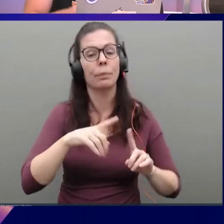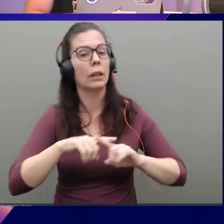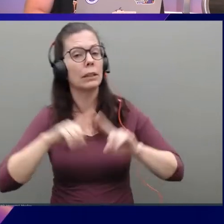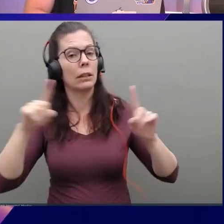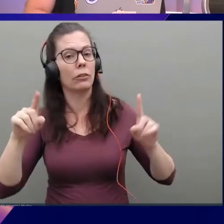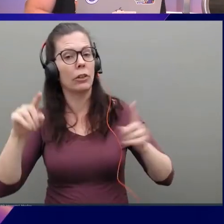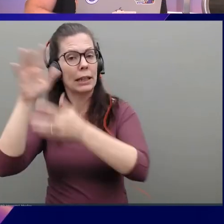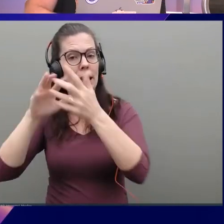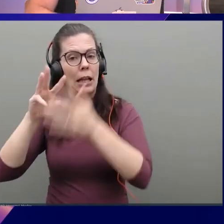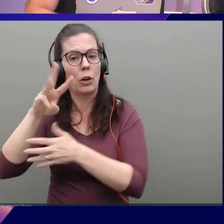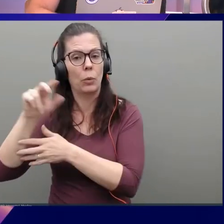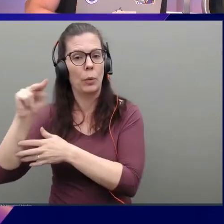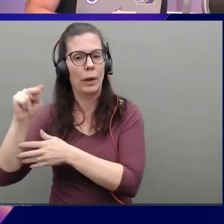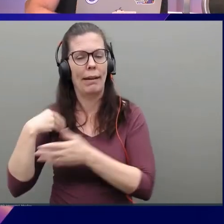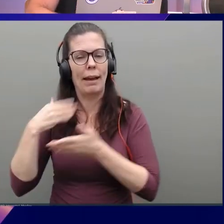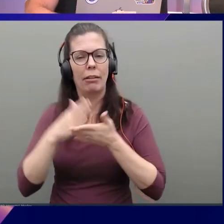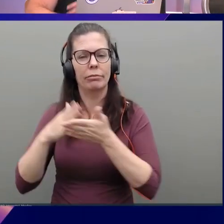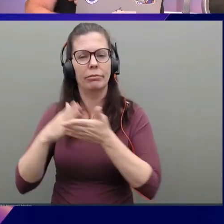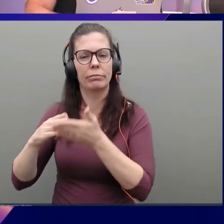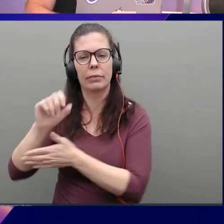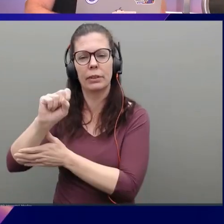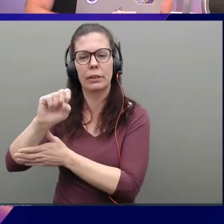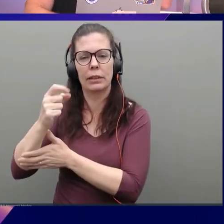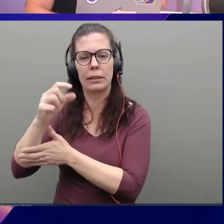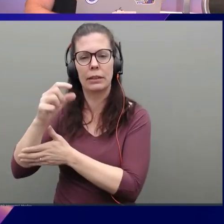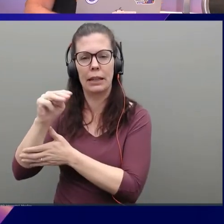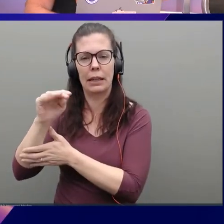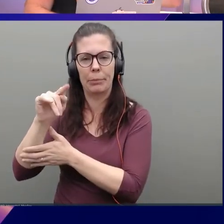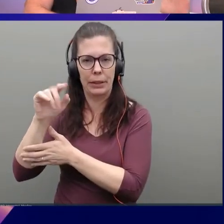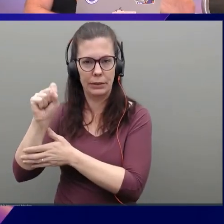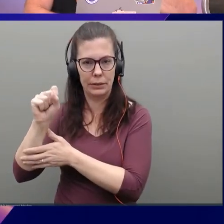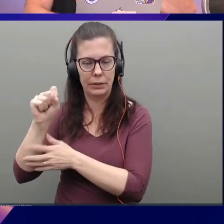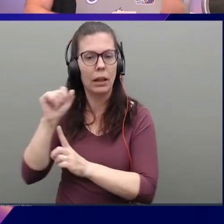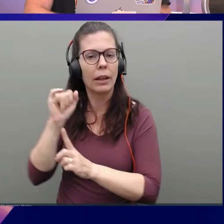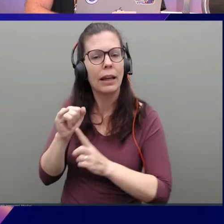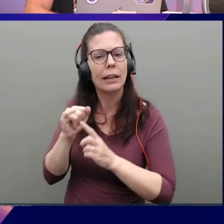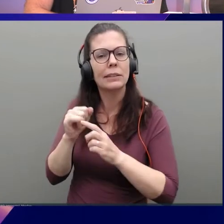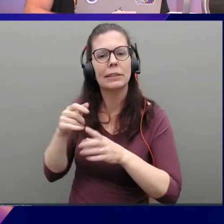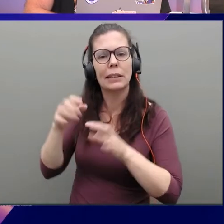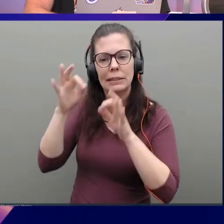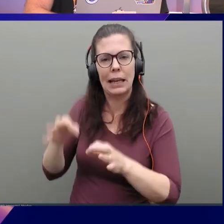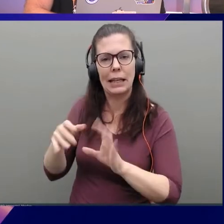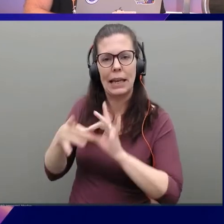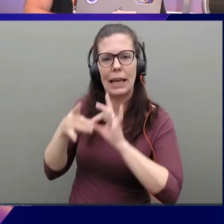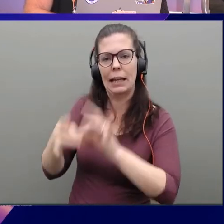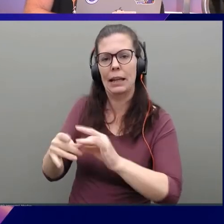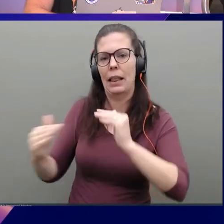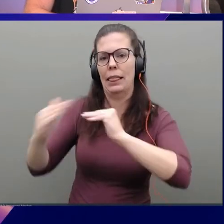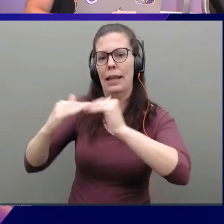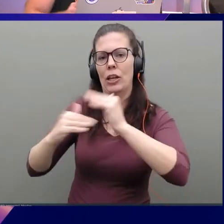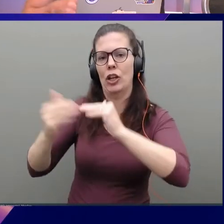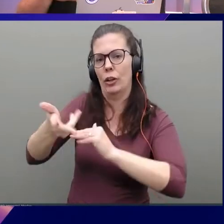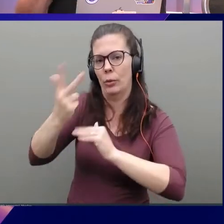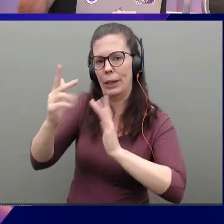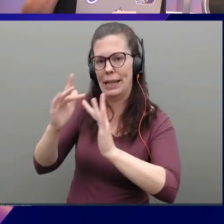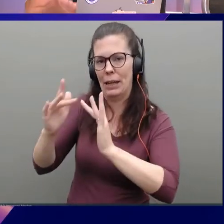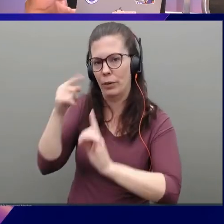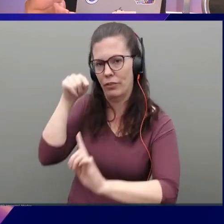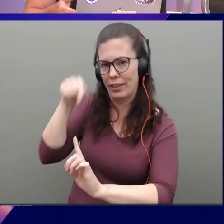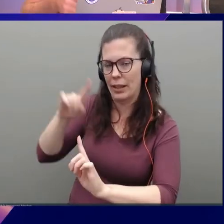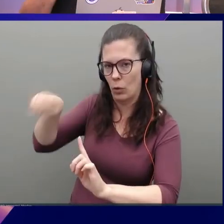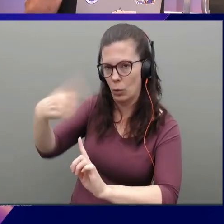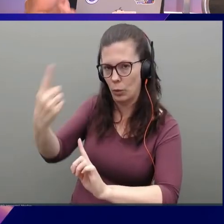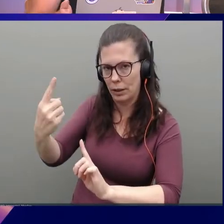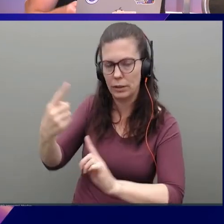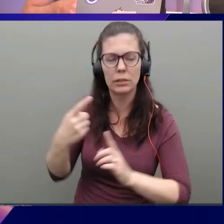segments, right? So a segment is a dedicated layer three network just for that. So for example, a lot of customers will do one for